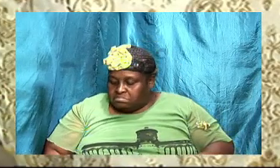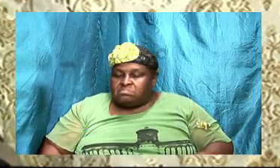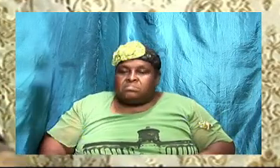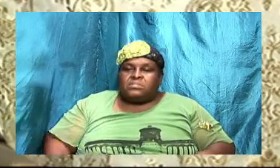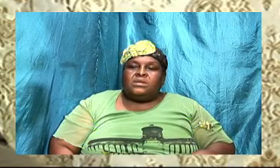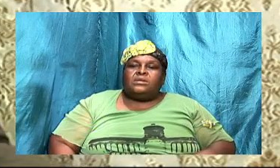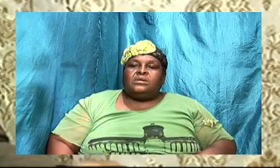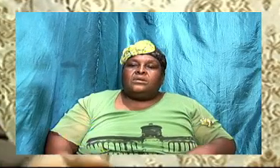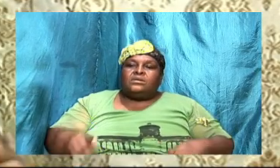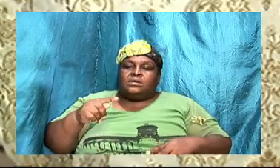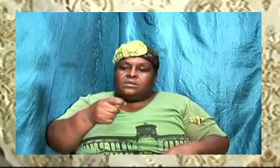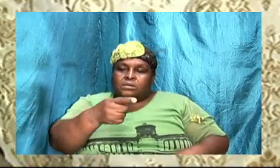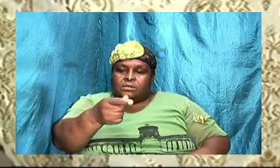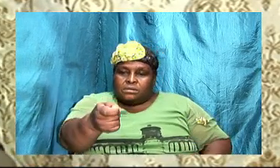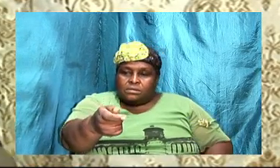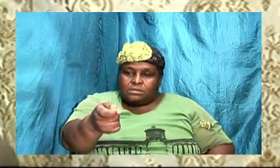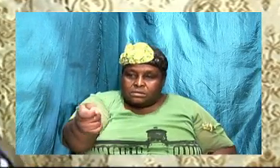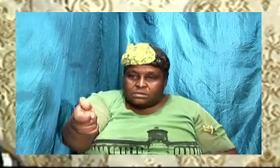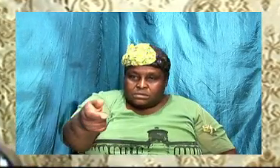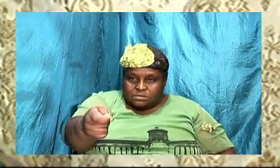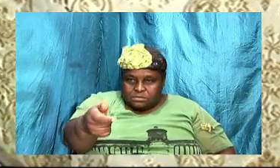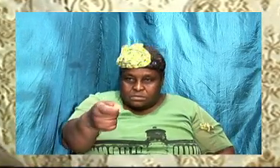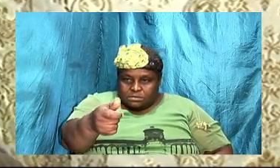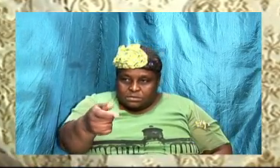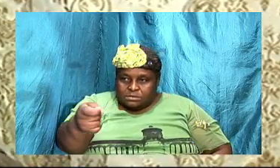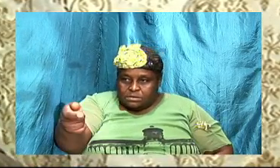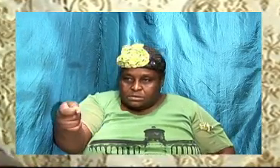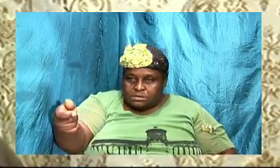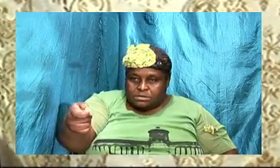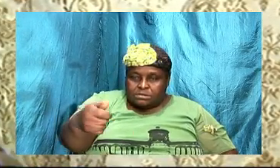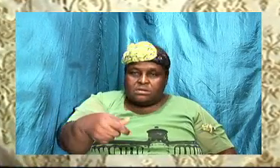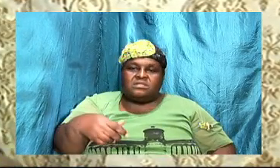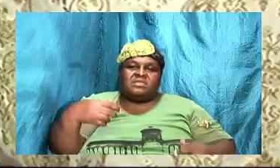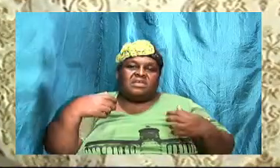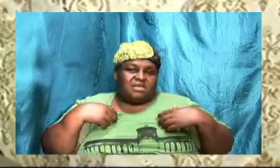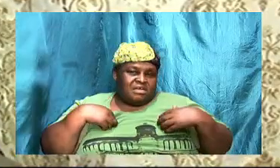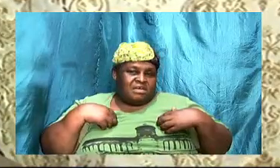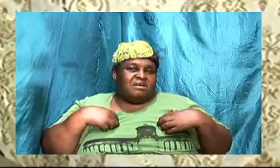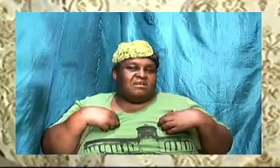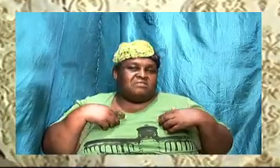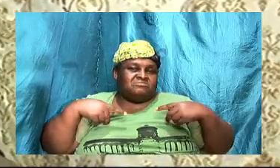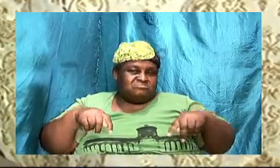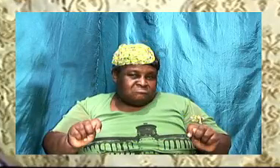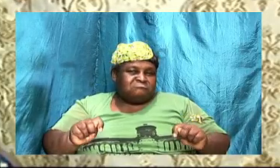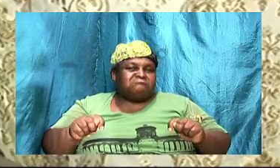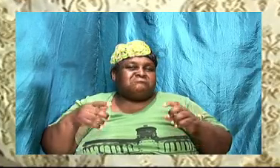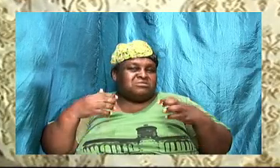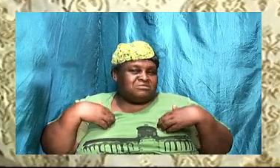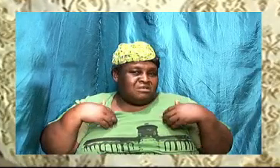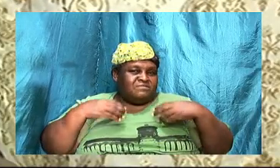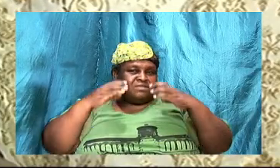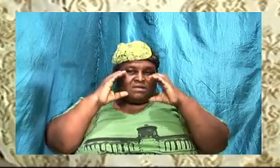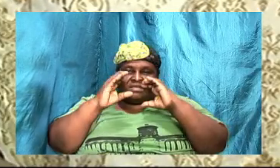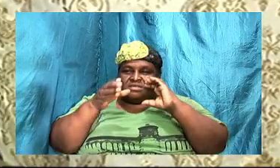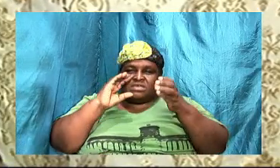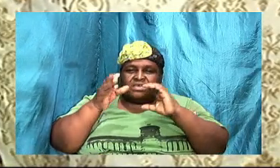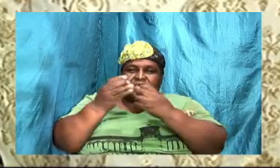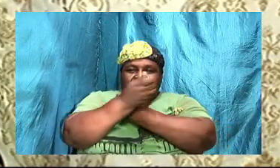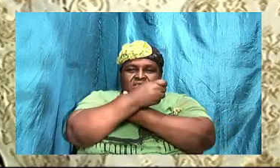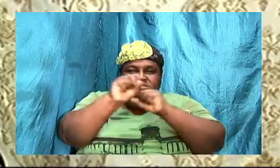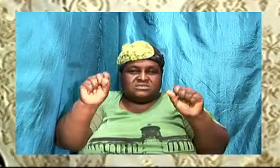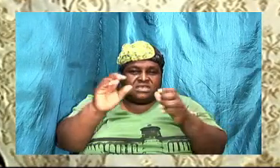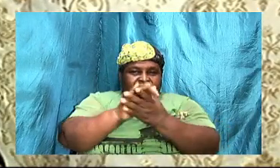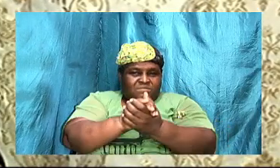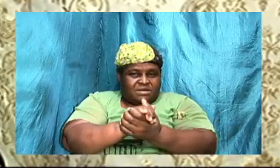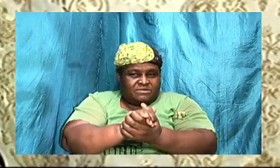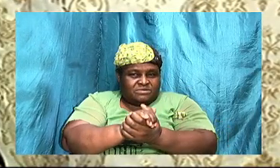television, flipping through channels, and, you know, we're trying to have a conversation that can save our marriage. You know, it